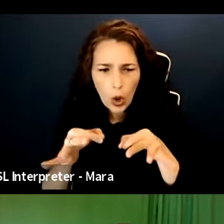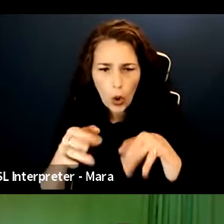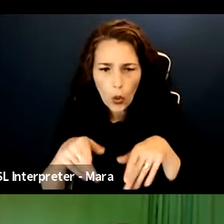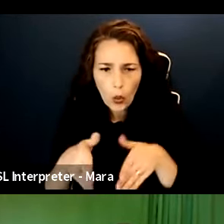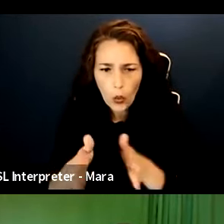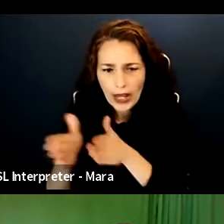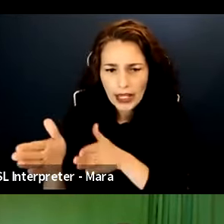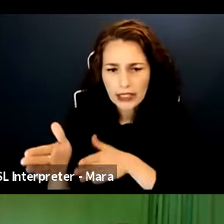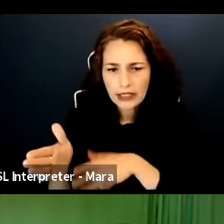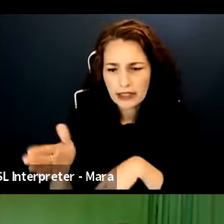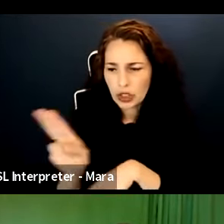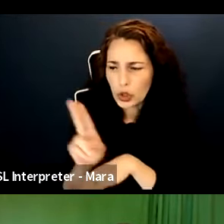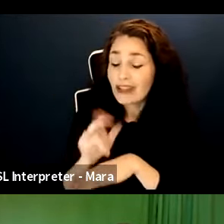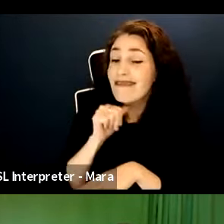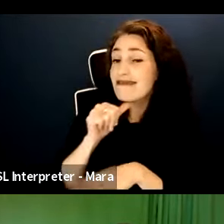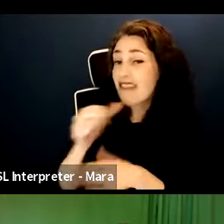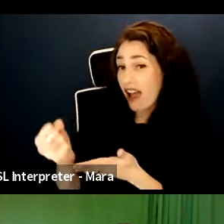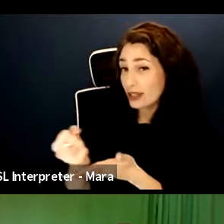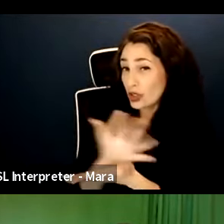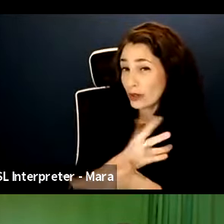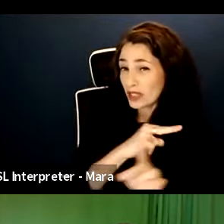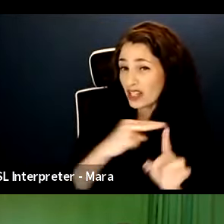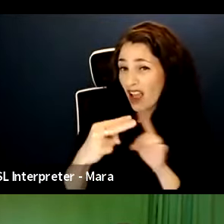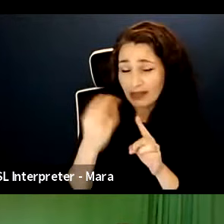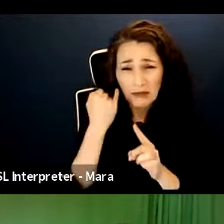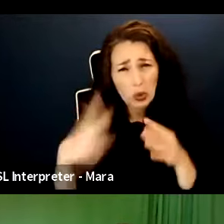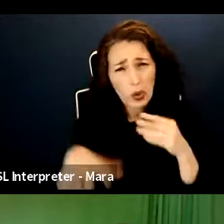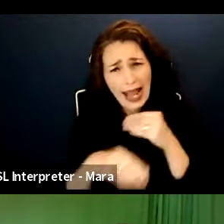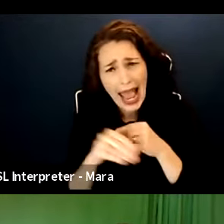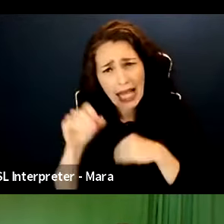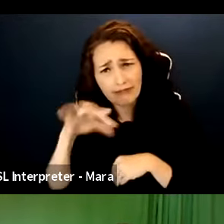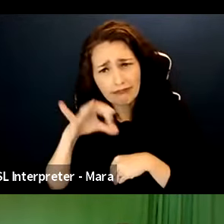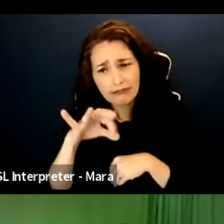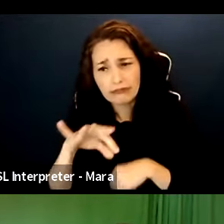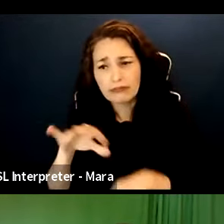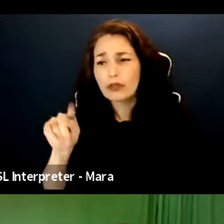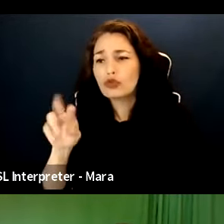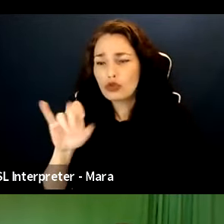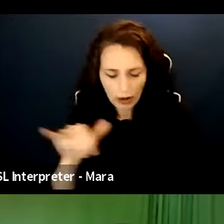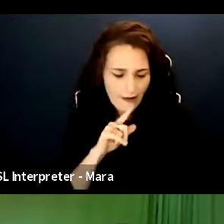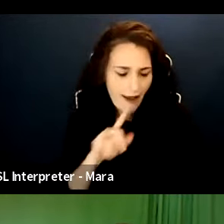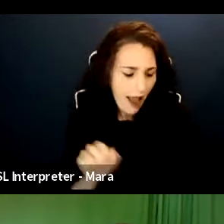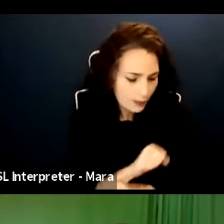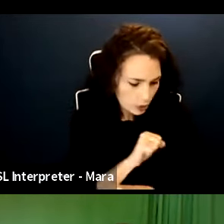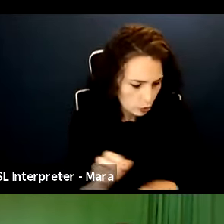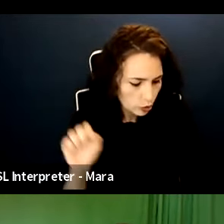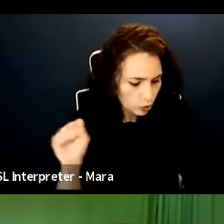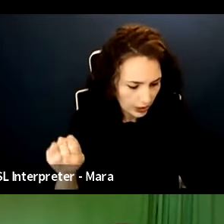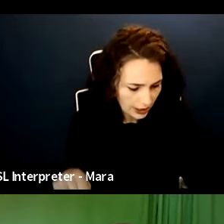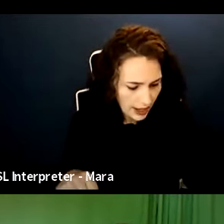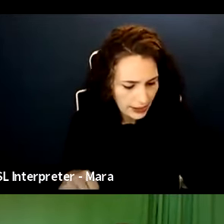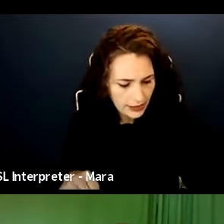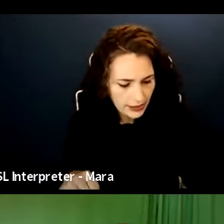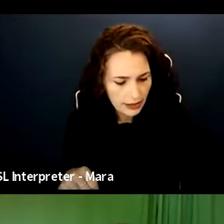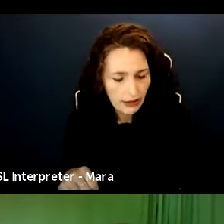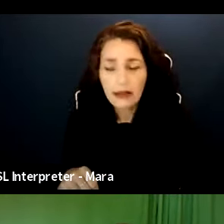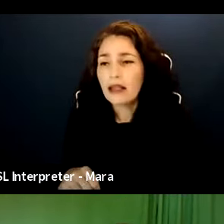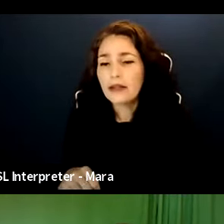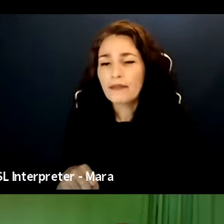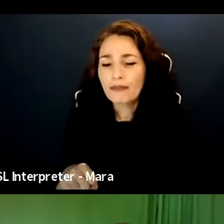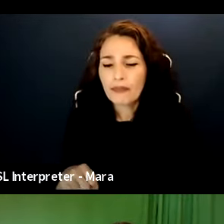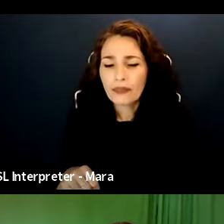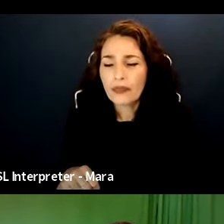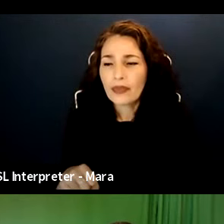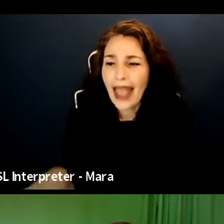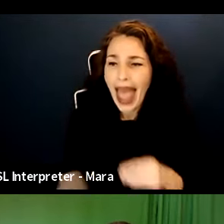aspects or anything you'd like to add here? Absolutely. So echoing this idea of this contract